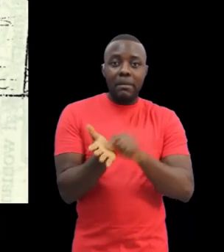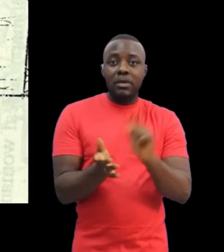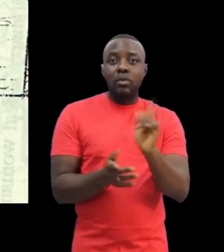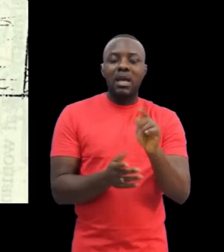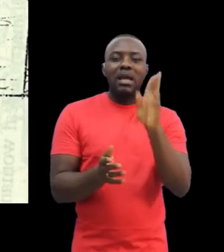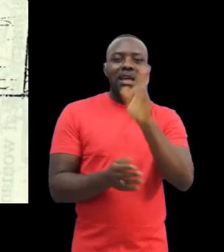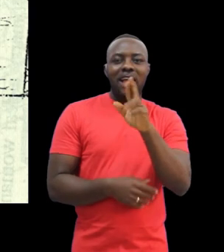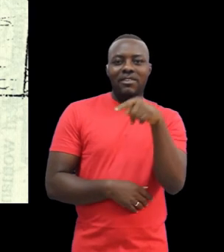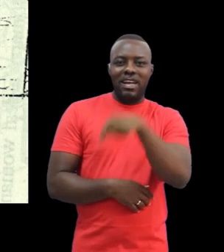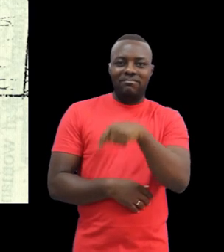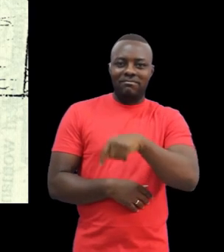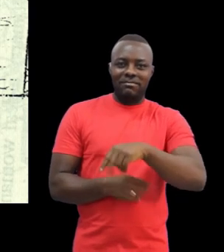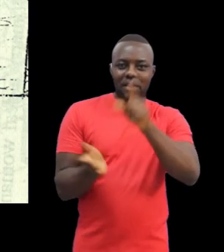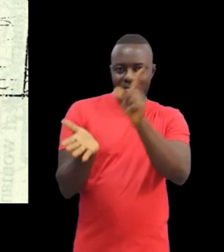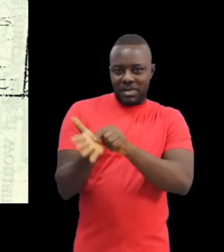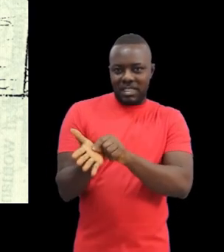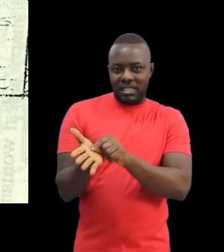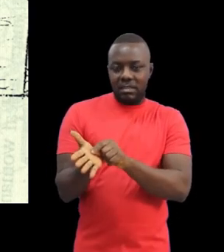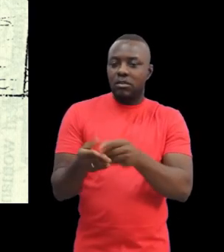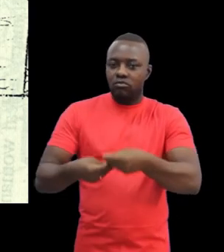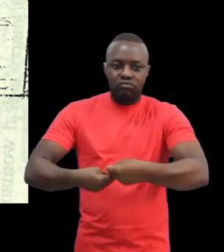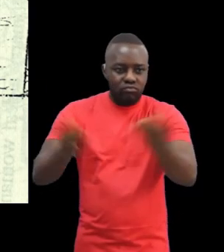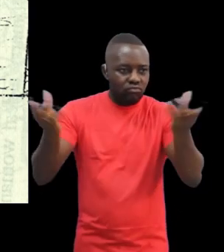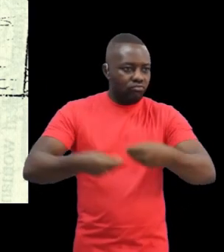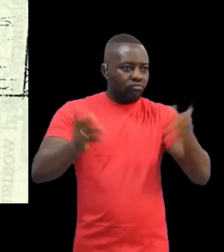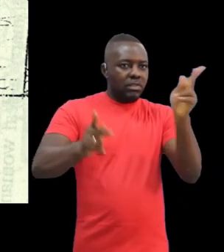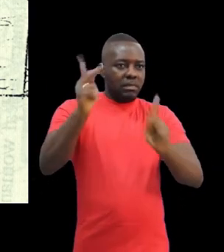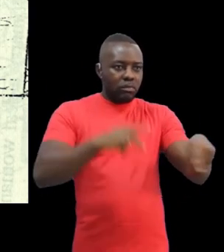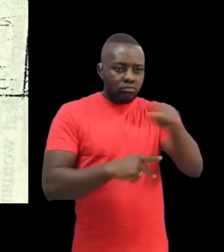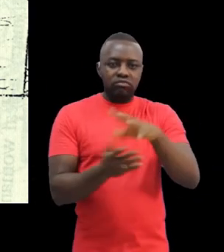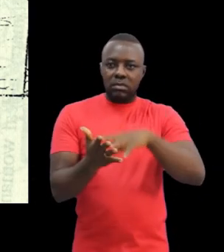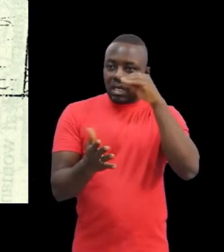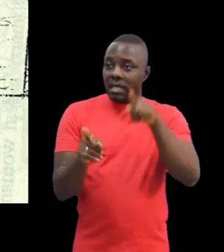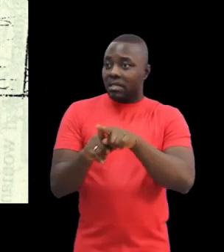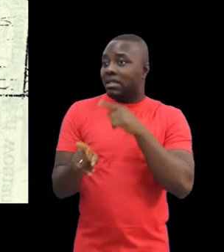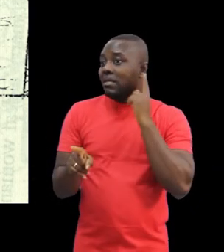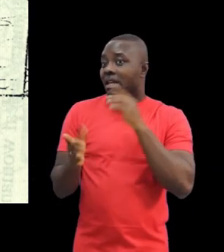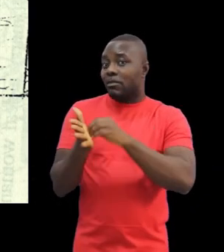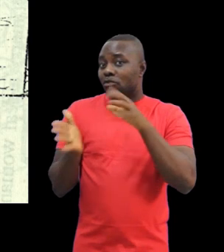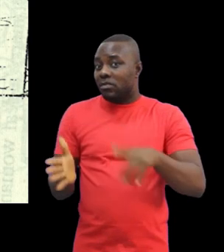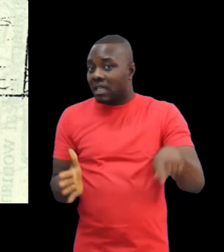shared on cards which were locally printed in Accra. He also presented it in class